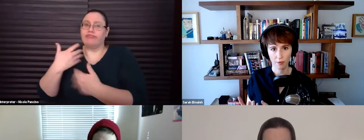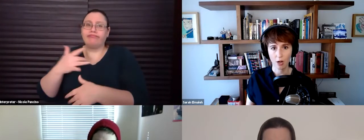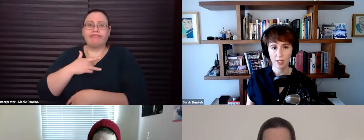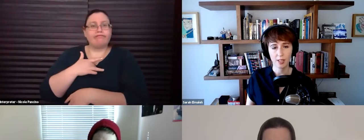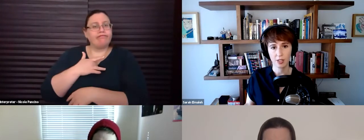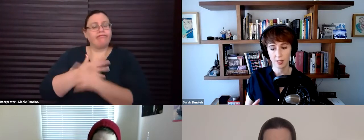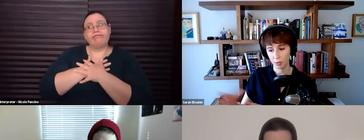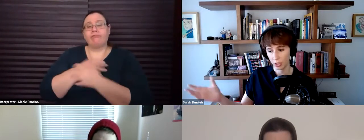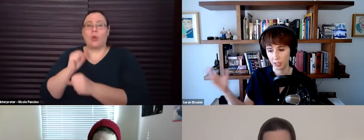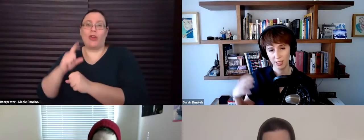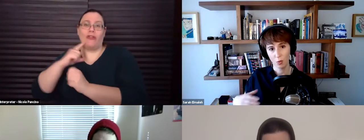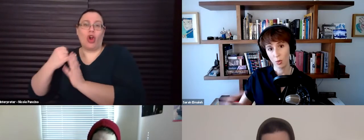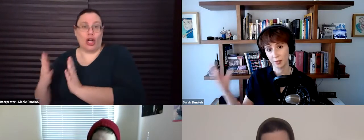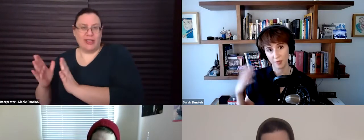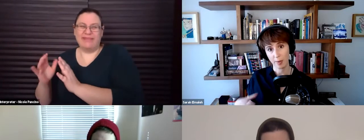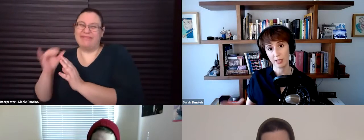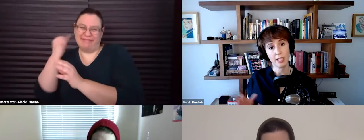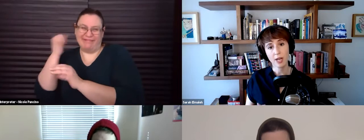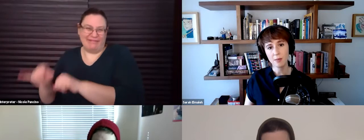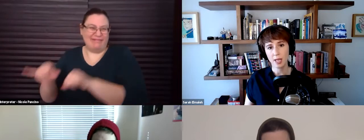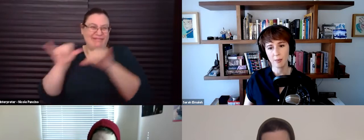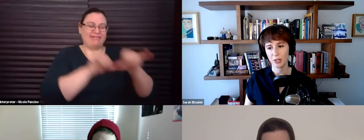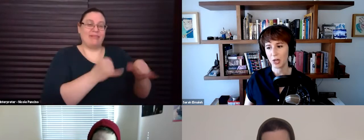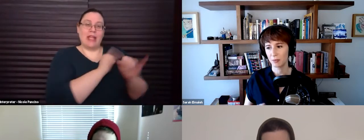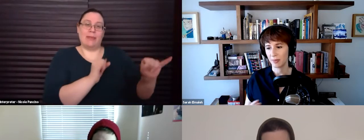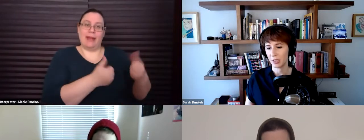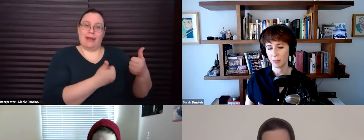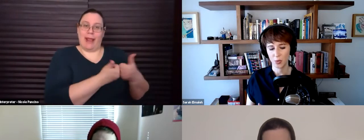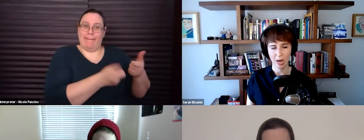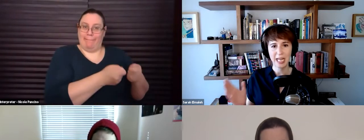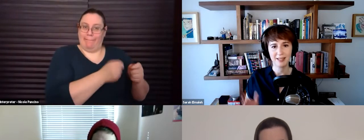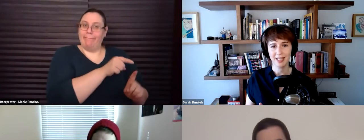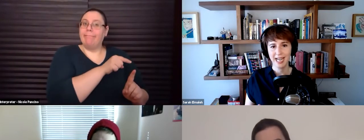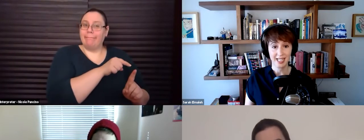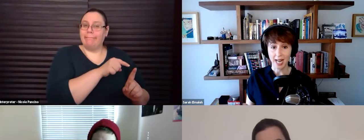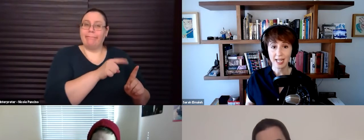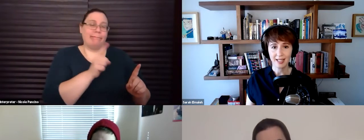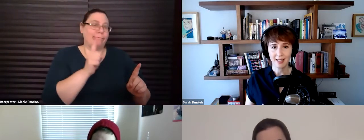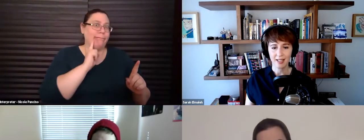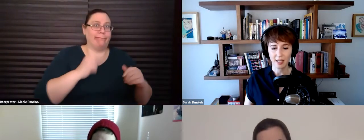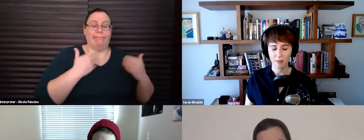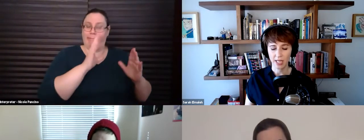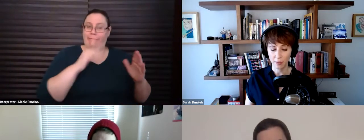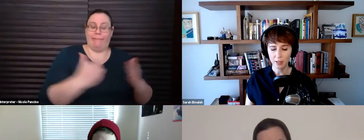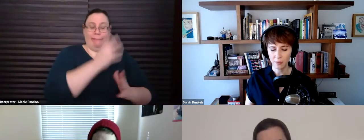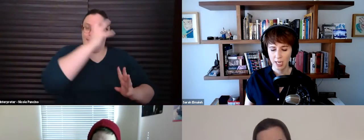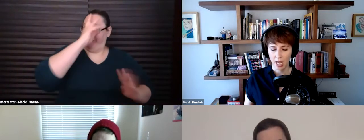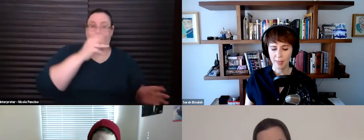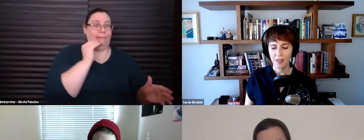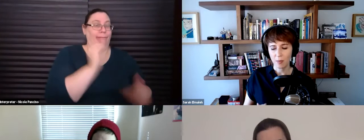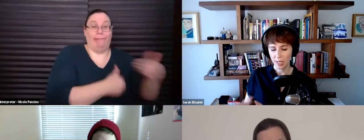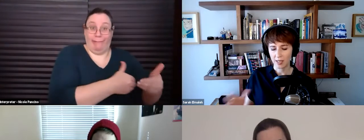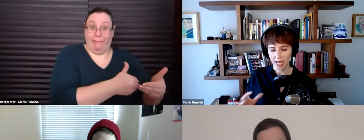nourishing work for artists. There is a similar world of independent video games, um, that are all, you know, scrappy and exciting and, and, um, innovative.